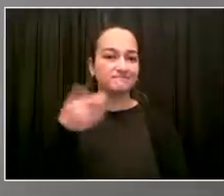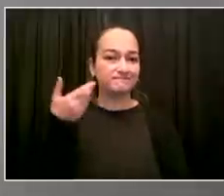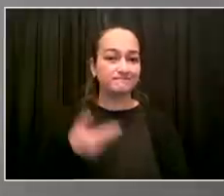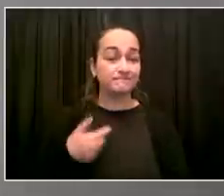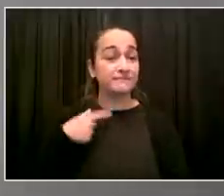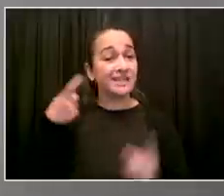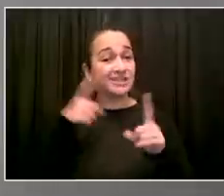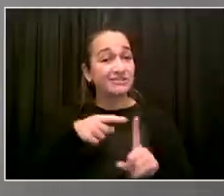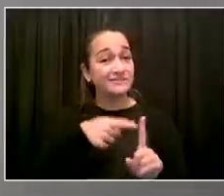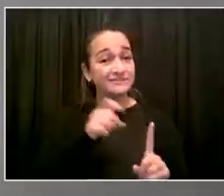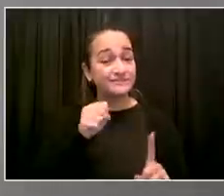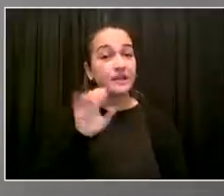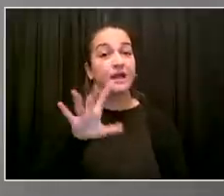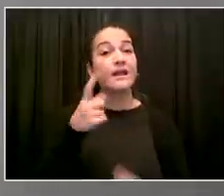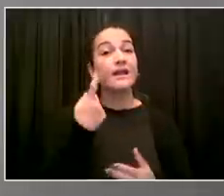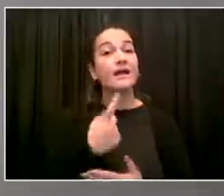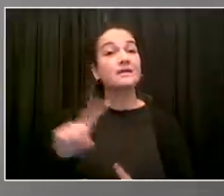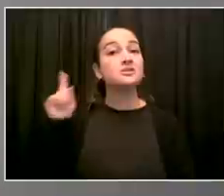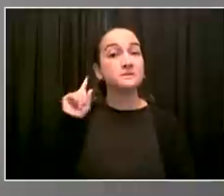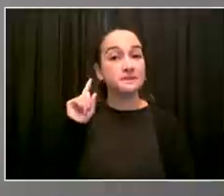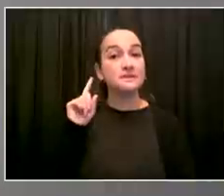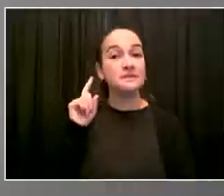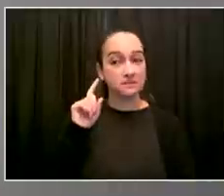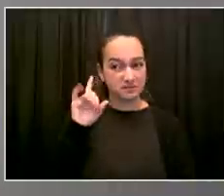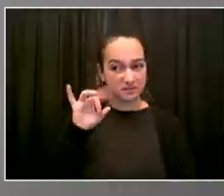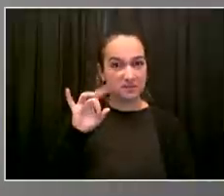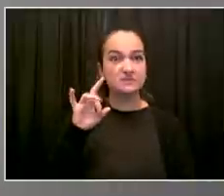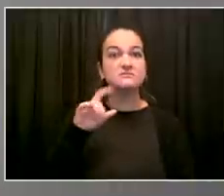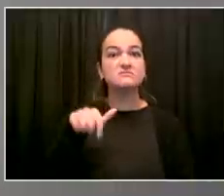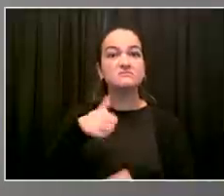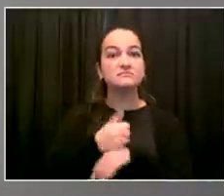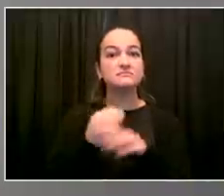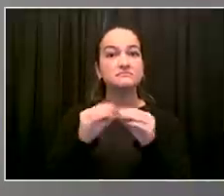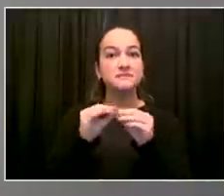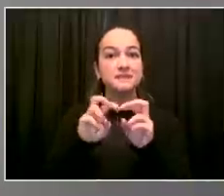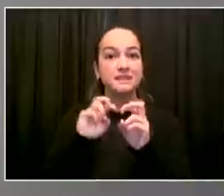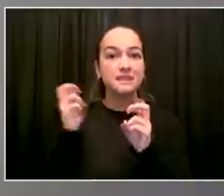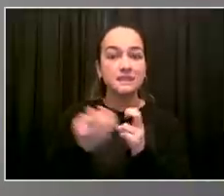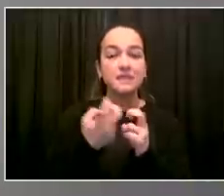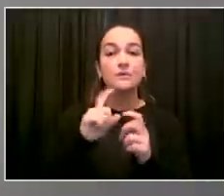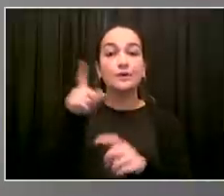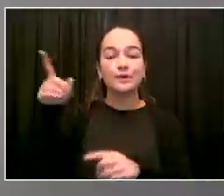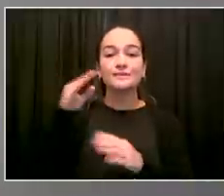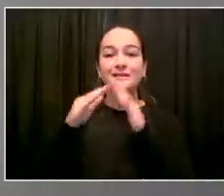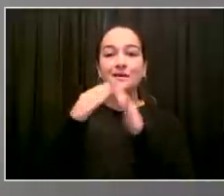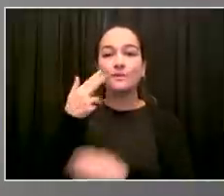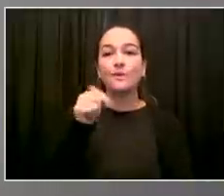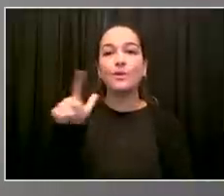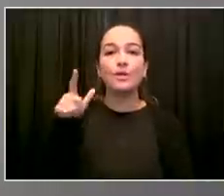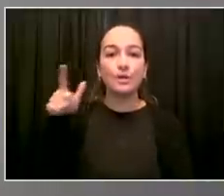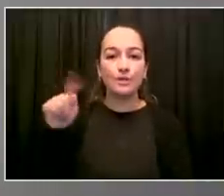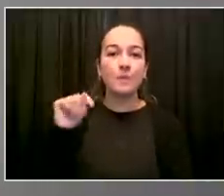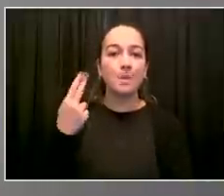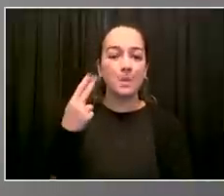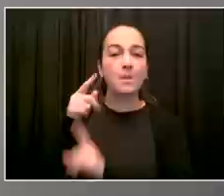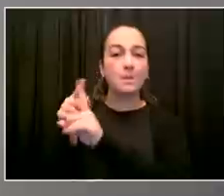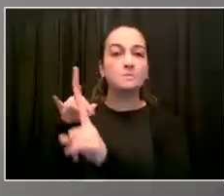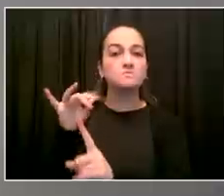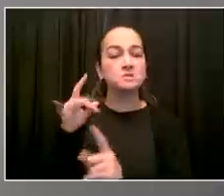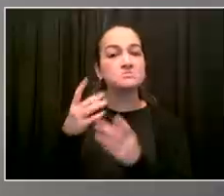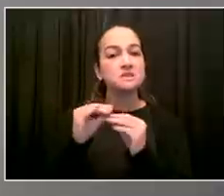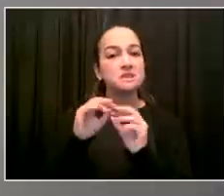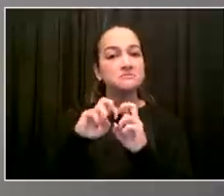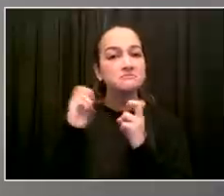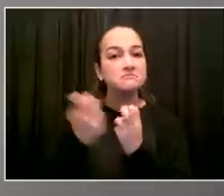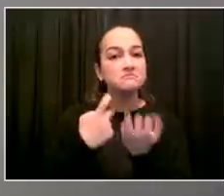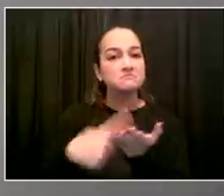feedback about reminding people that smallpox vaccination was also mandated. And because of that,